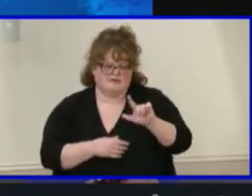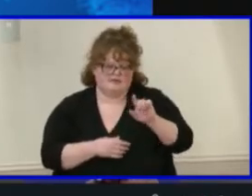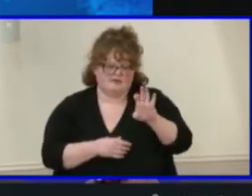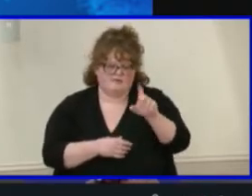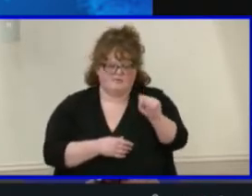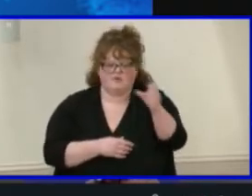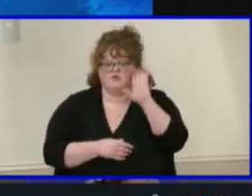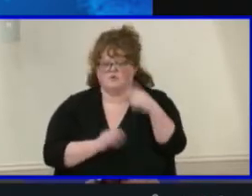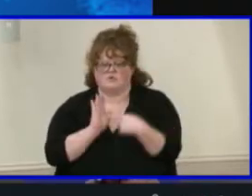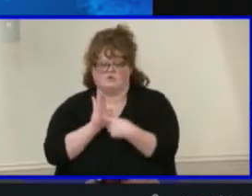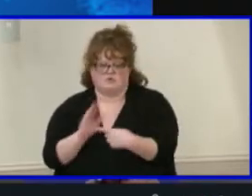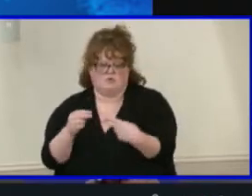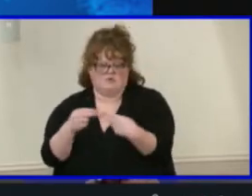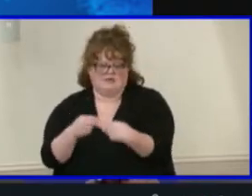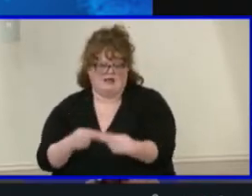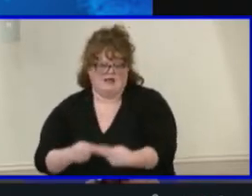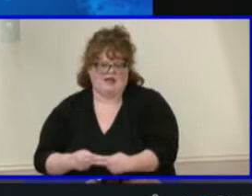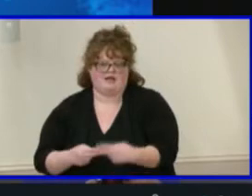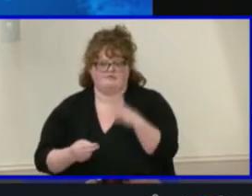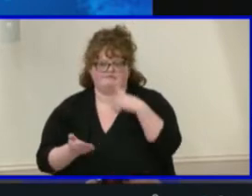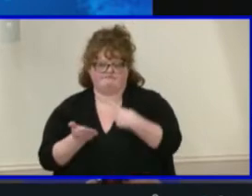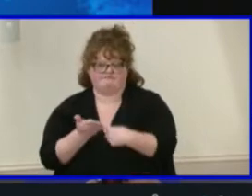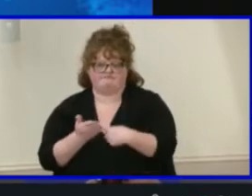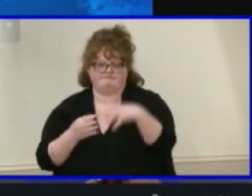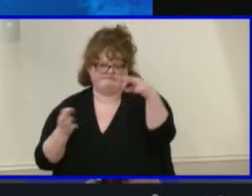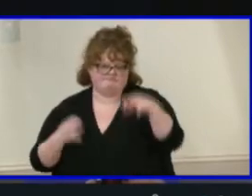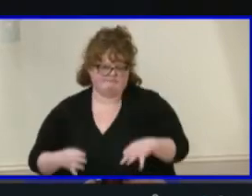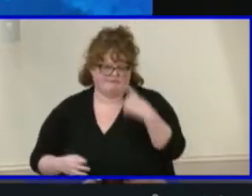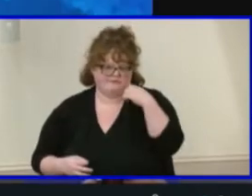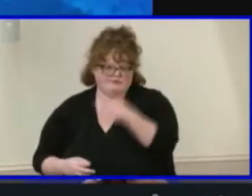few slides with you with the pertinent information.